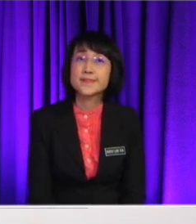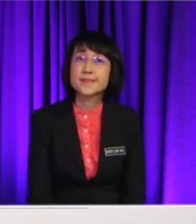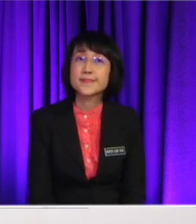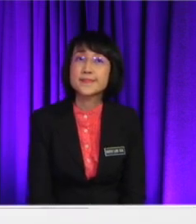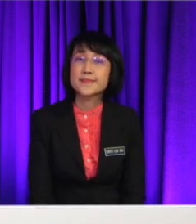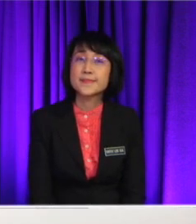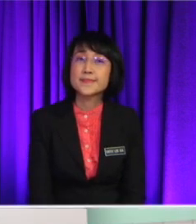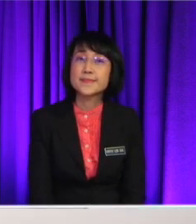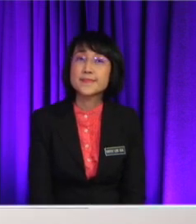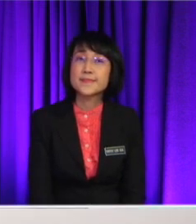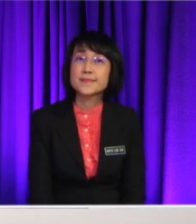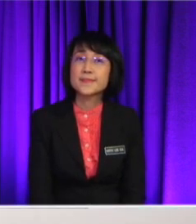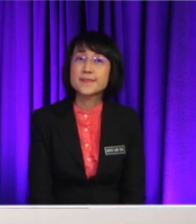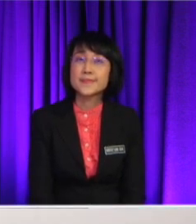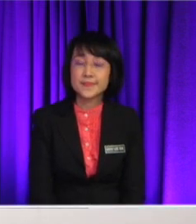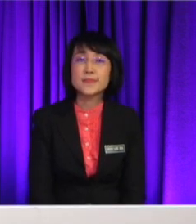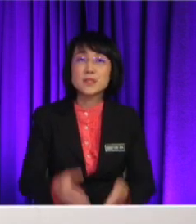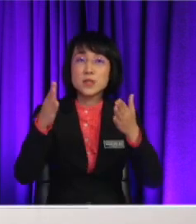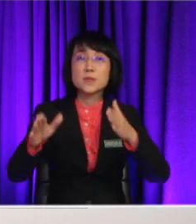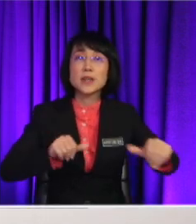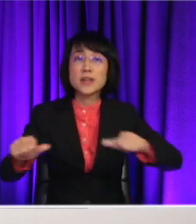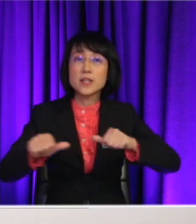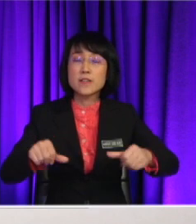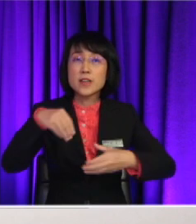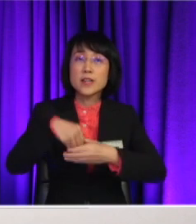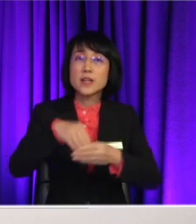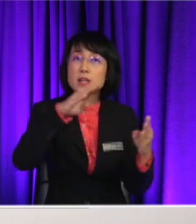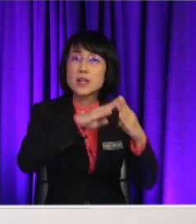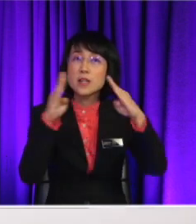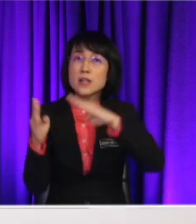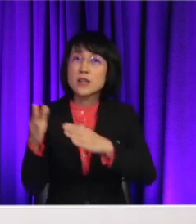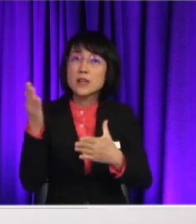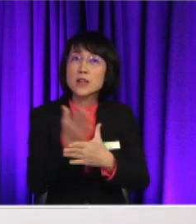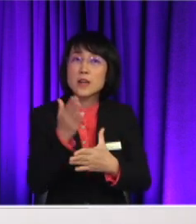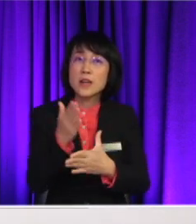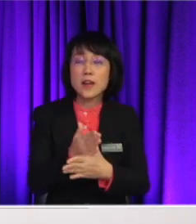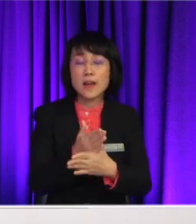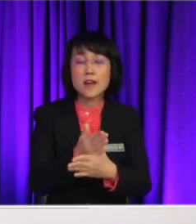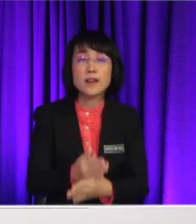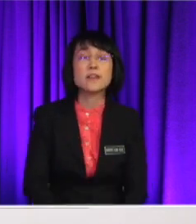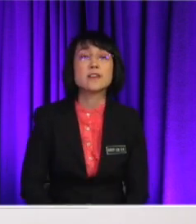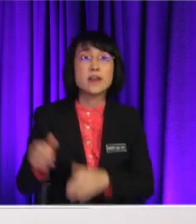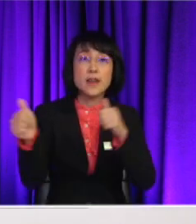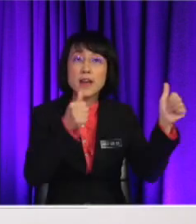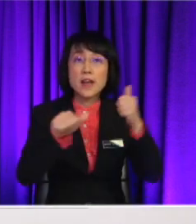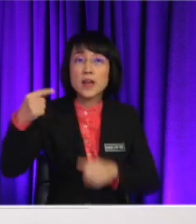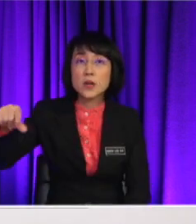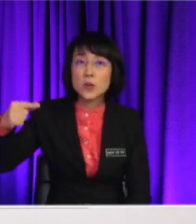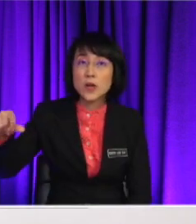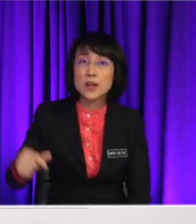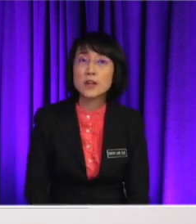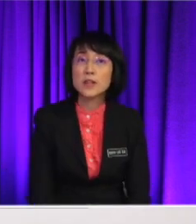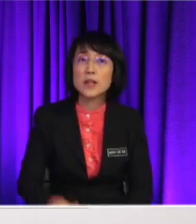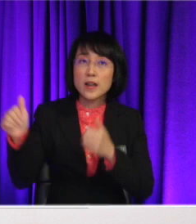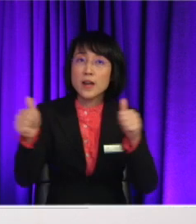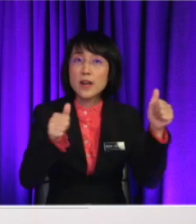Well, for me, human activities in our cities sometimes affect the air quality as well. The air pollution has been a